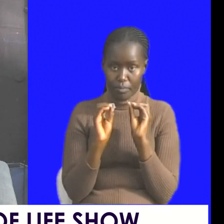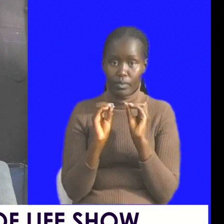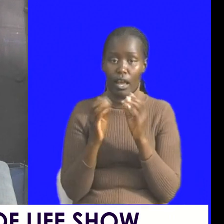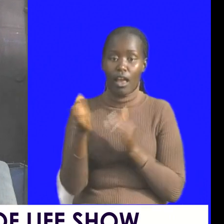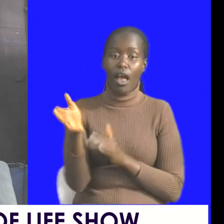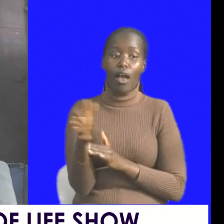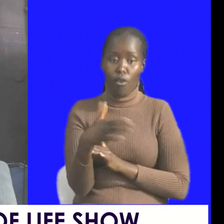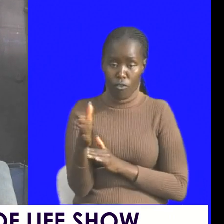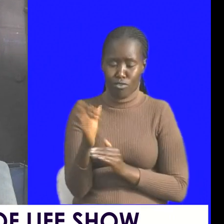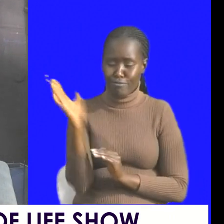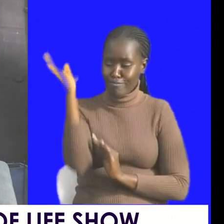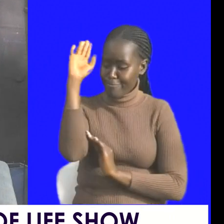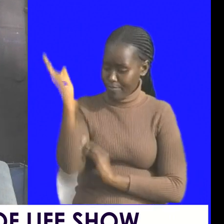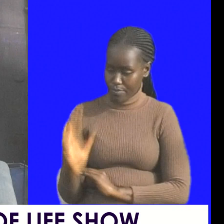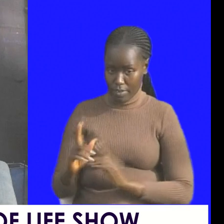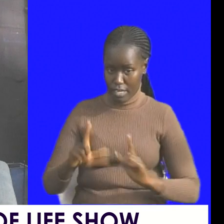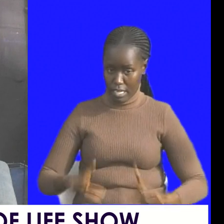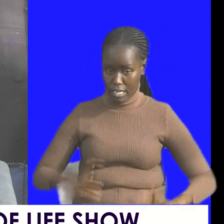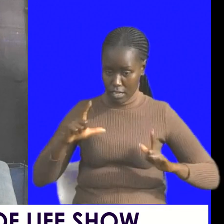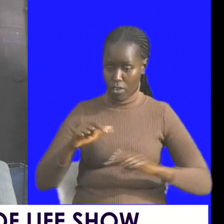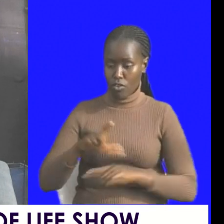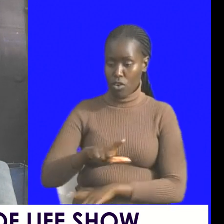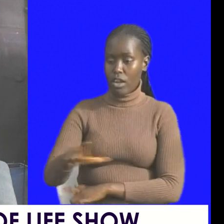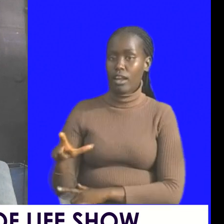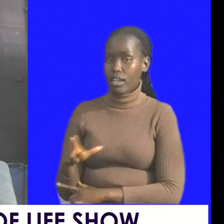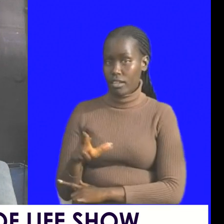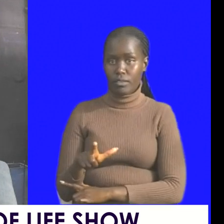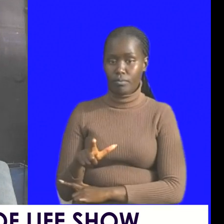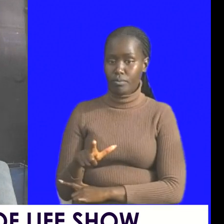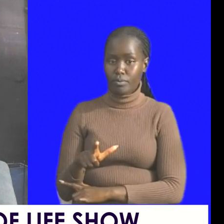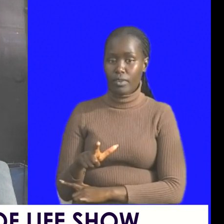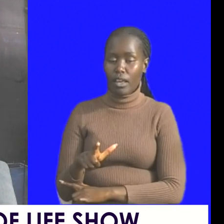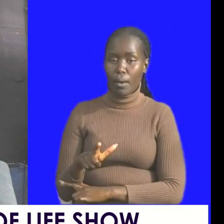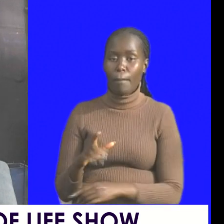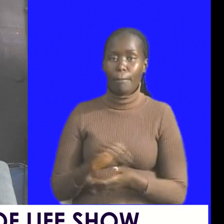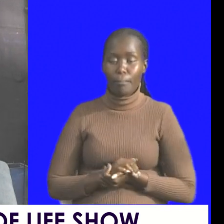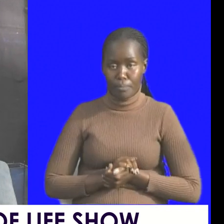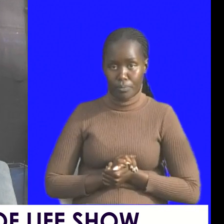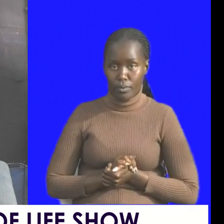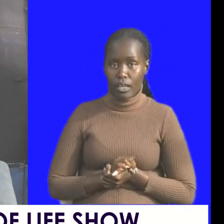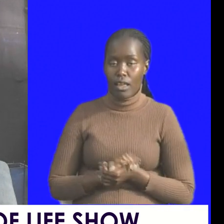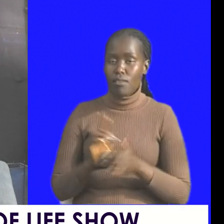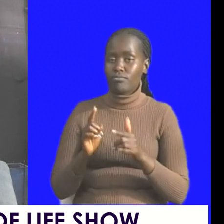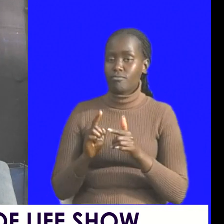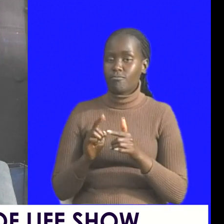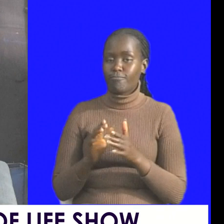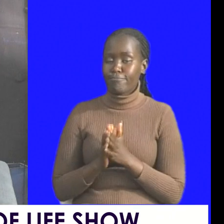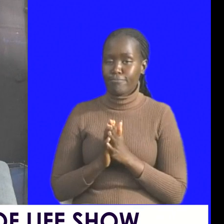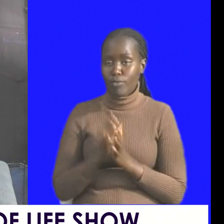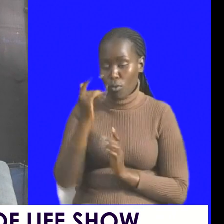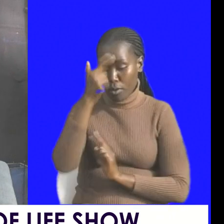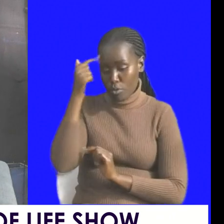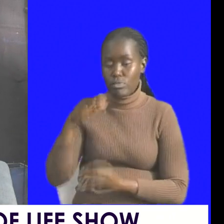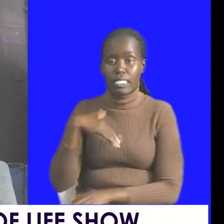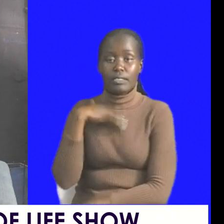will never survive on land it is just a matter of minutes and it will be dead why